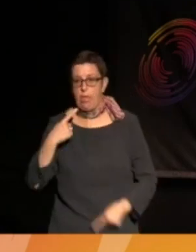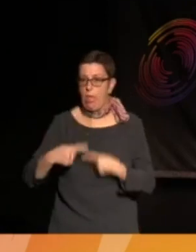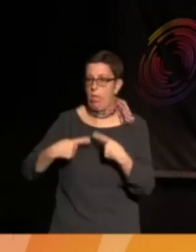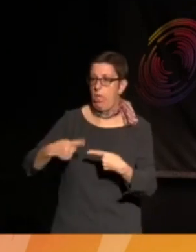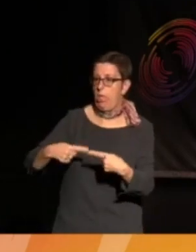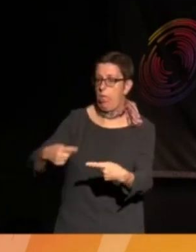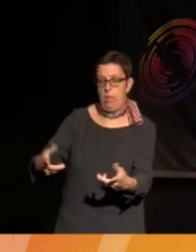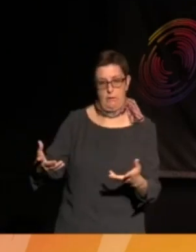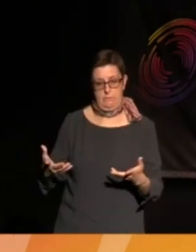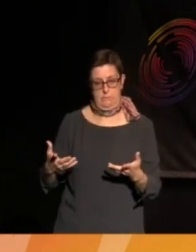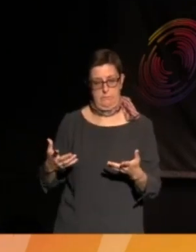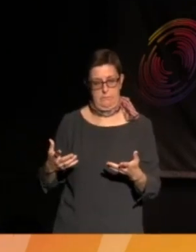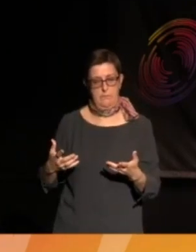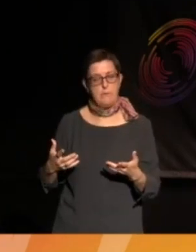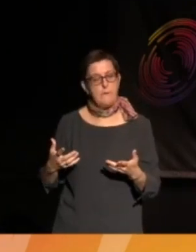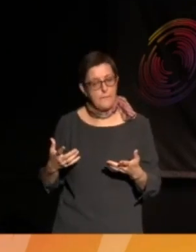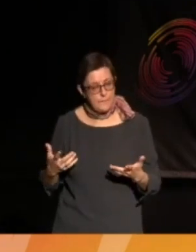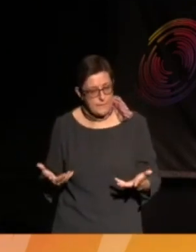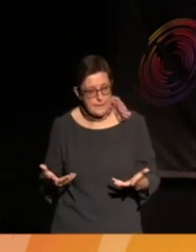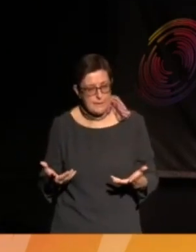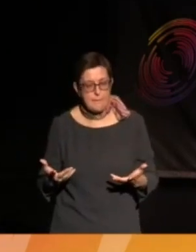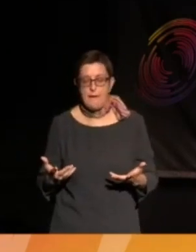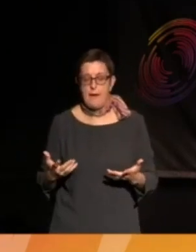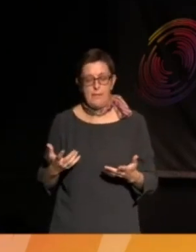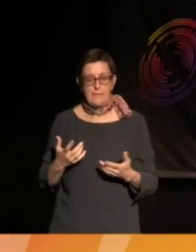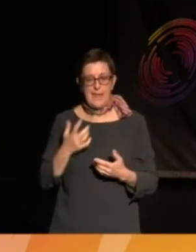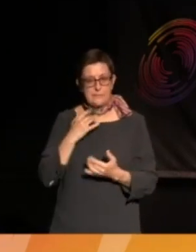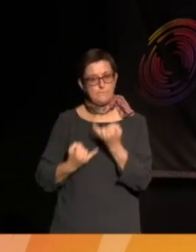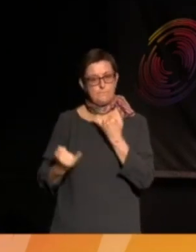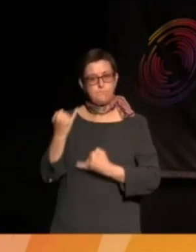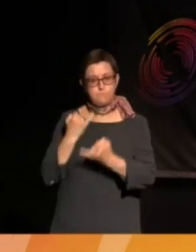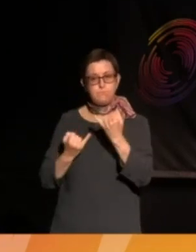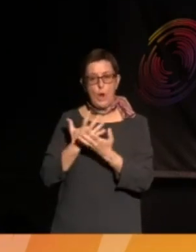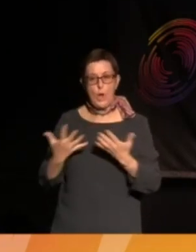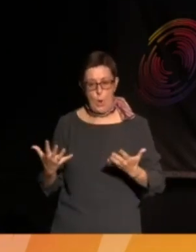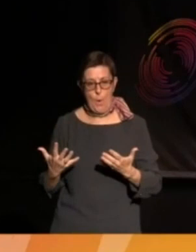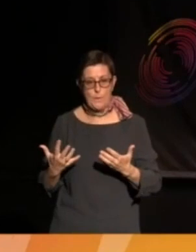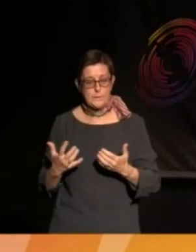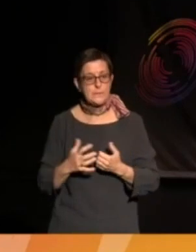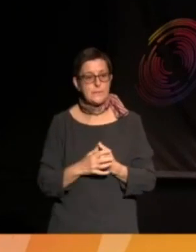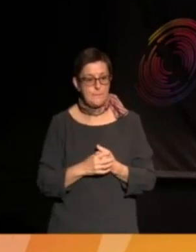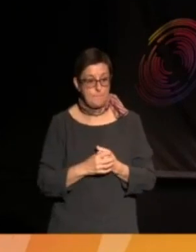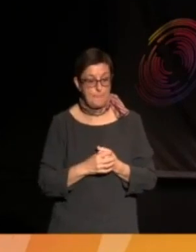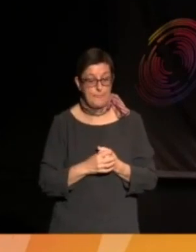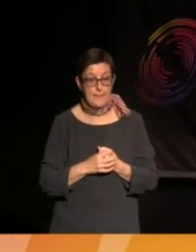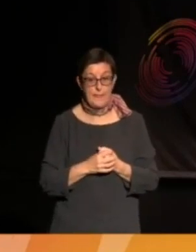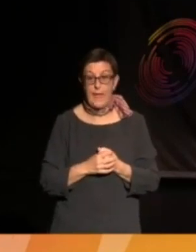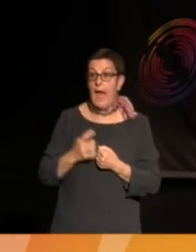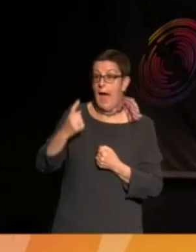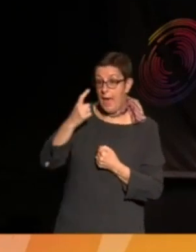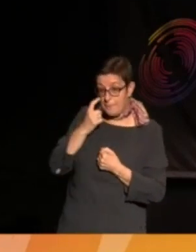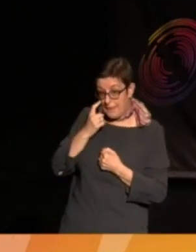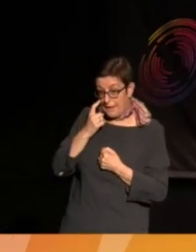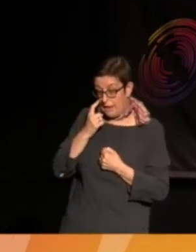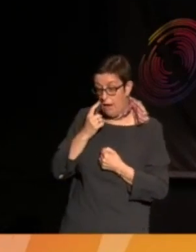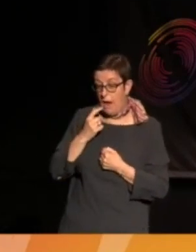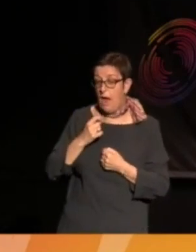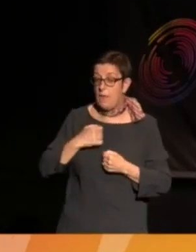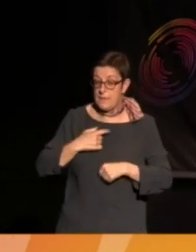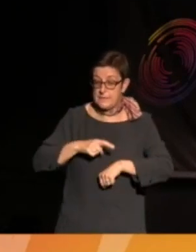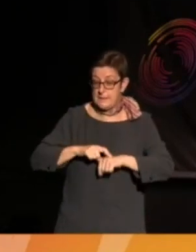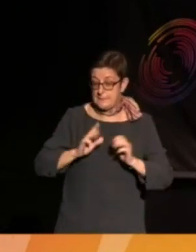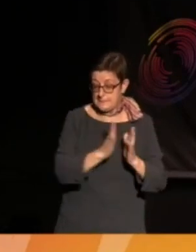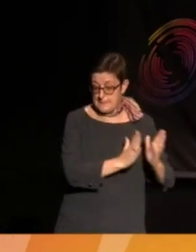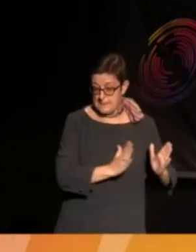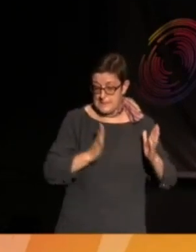You referenced the suffragettes at the start, Jude. I mean, I definitely feel we've lived in an era of words, not deeds. We've lived in